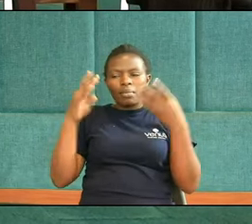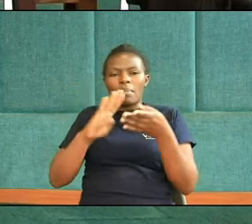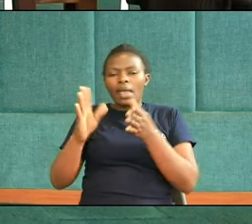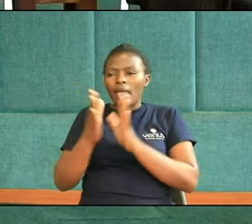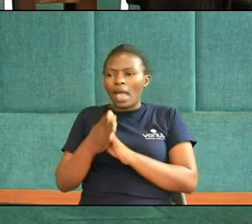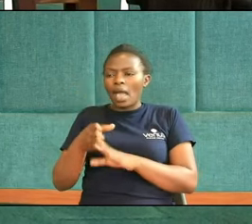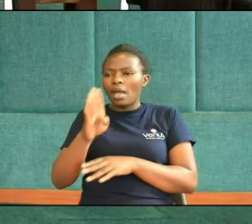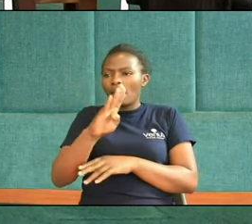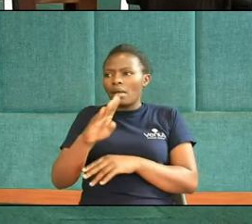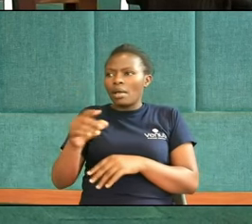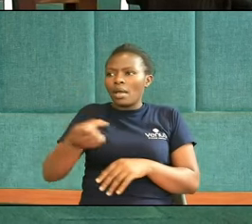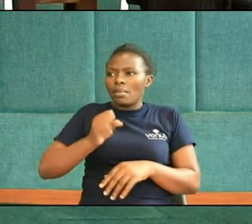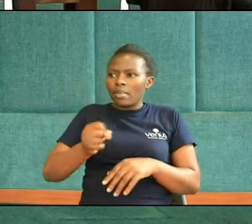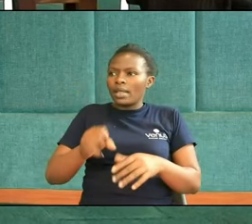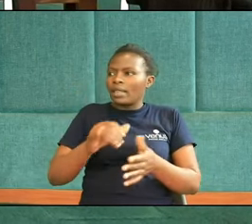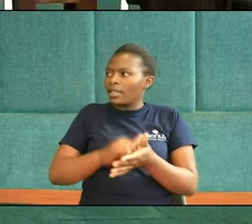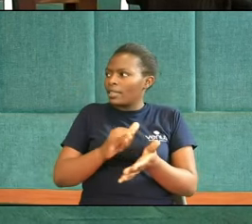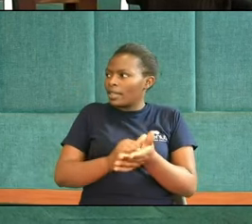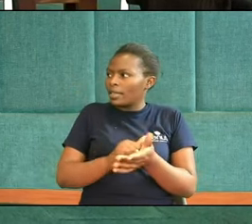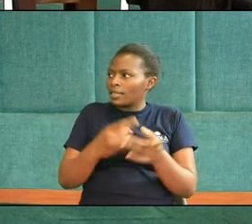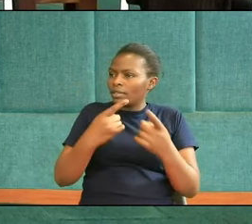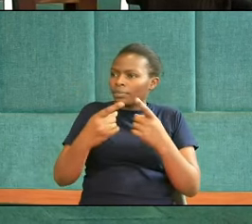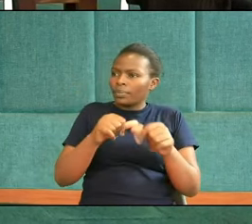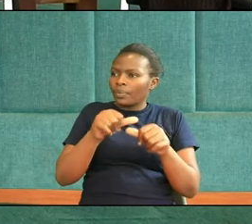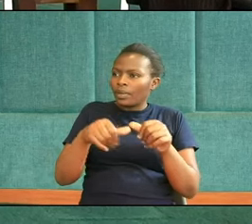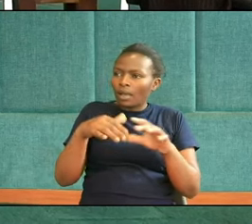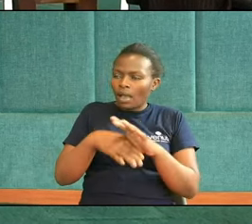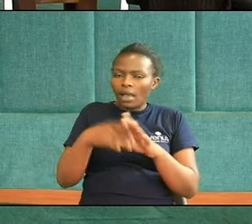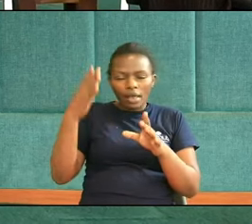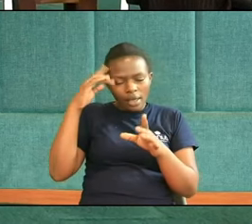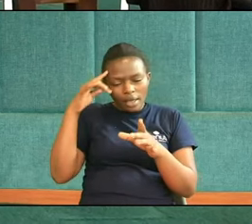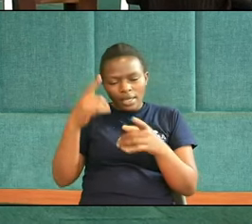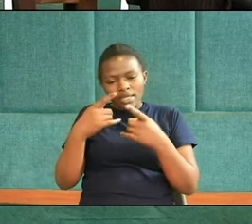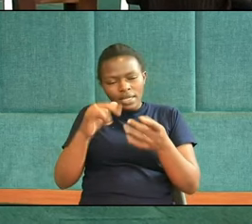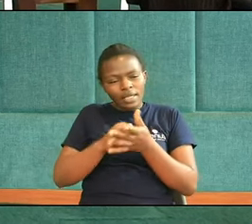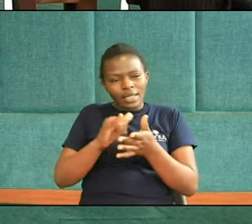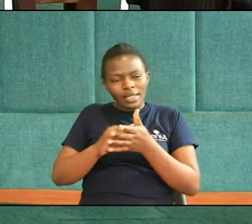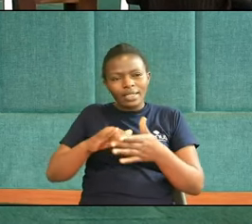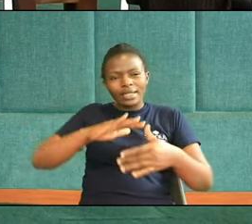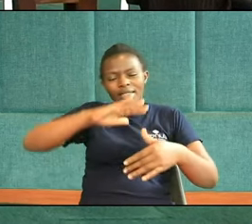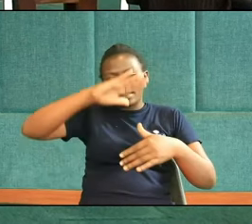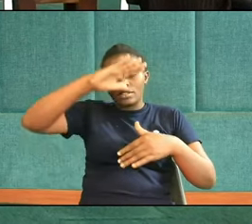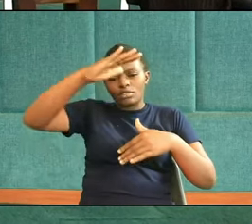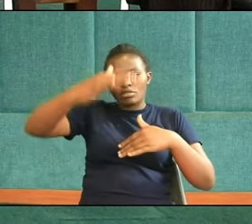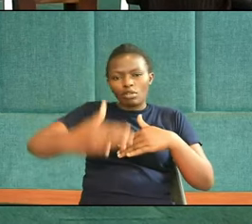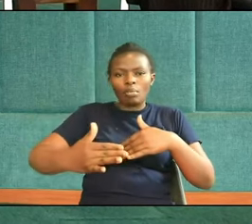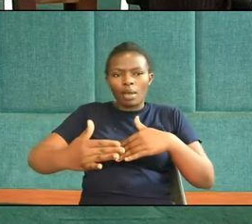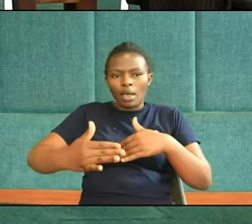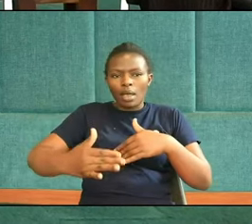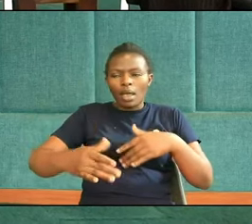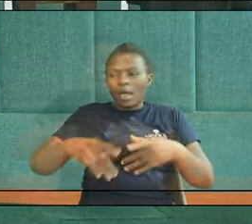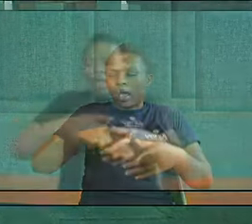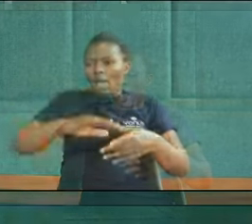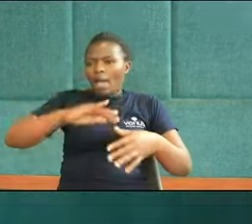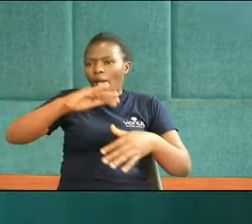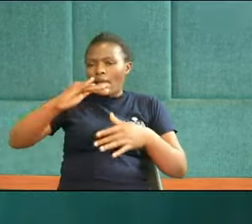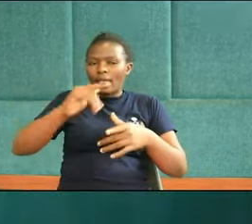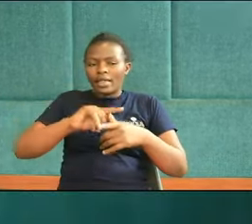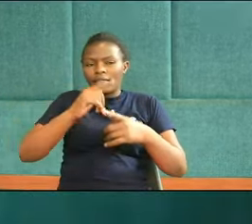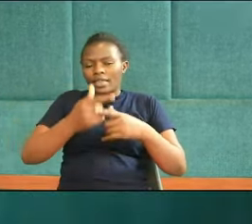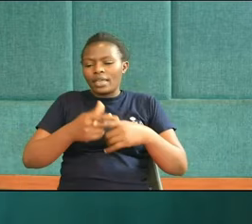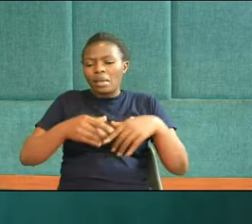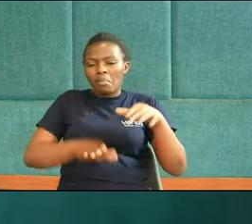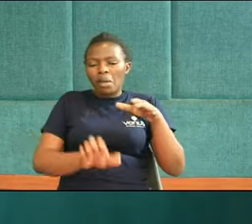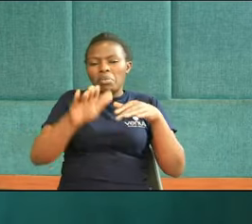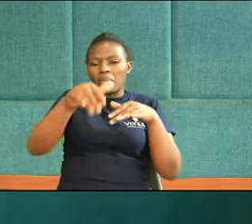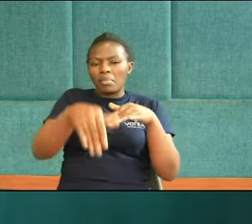That sounded overhead And she says That there's a storm ahead For the next 20 minutes It would be a bumpy ride Those around Becky